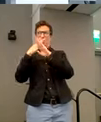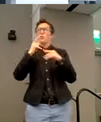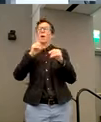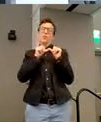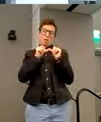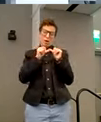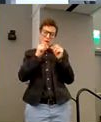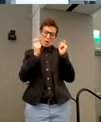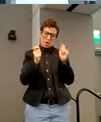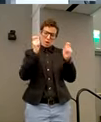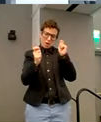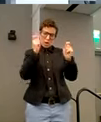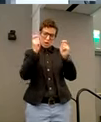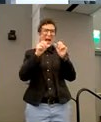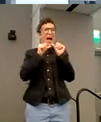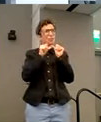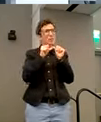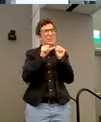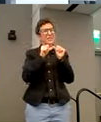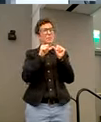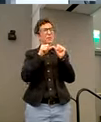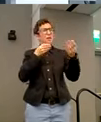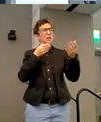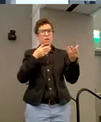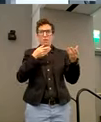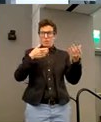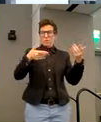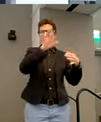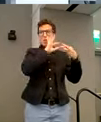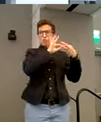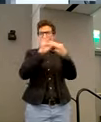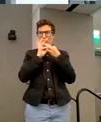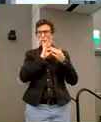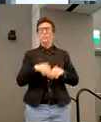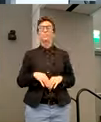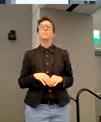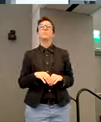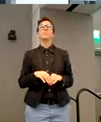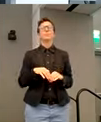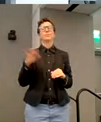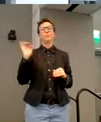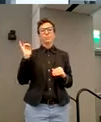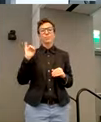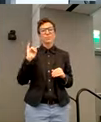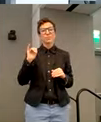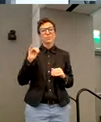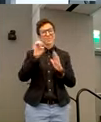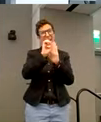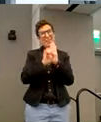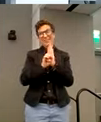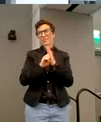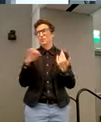between all the collaborative people. So the other point coming out of all the Massachusetts stuff I looked at, ethics.